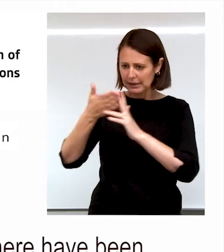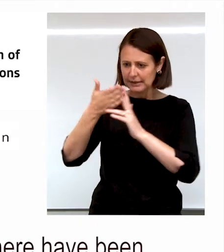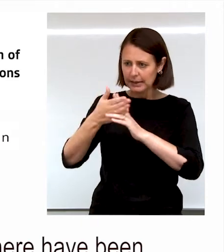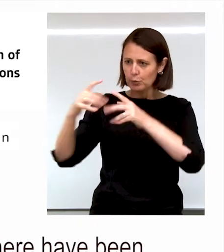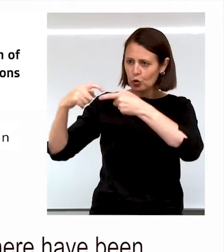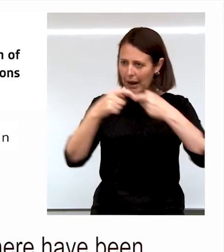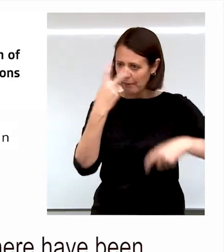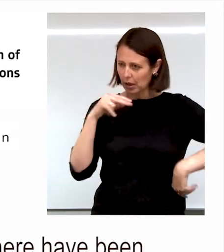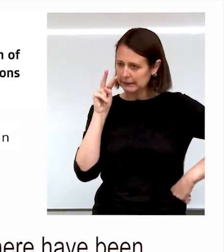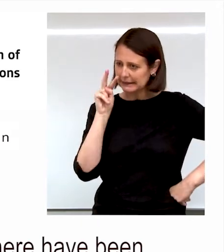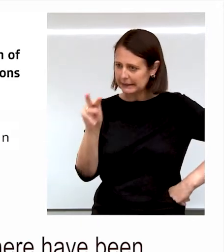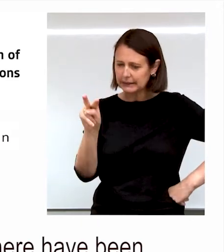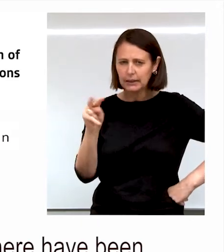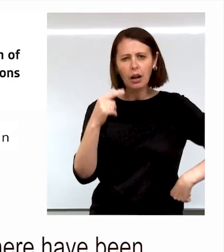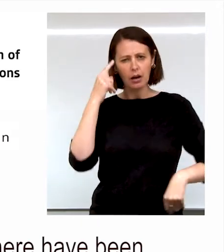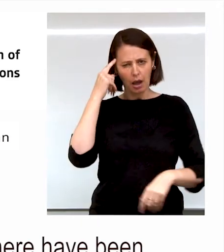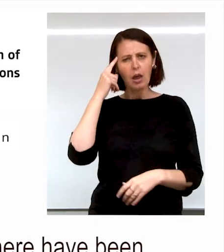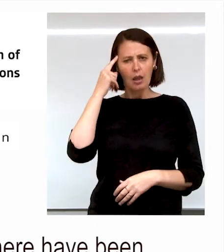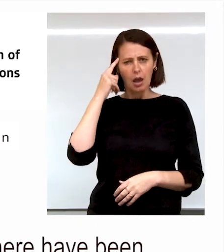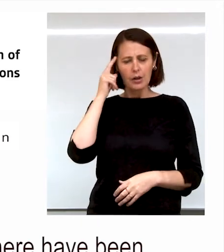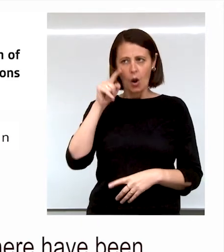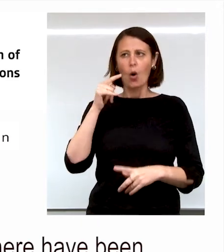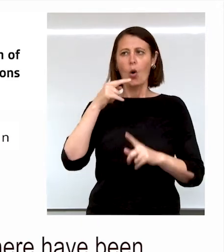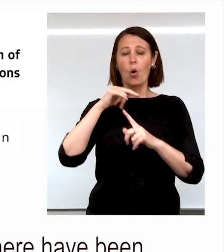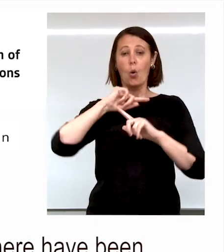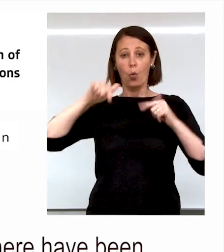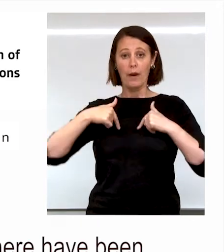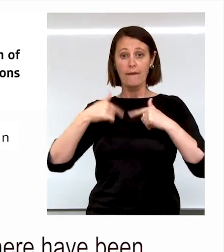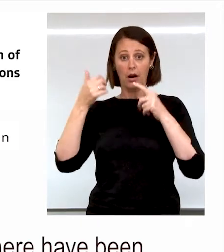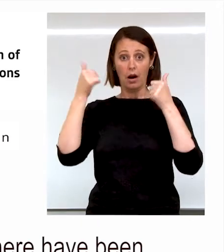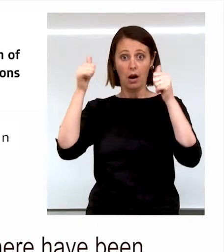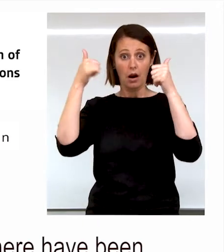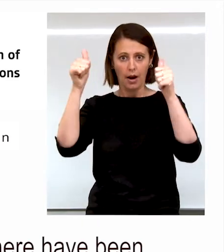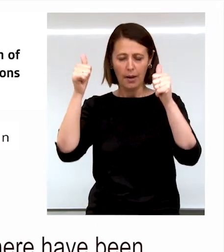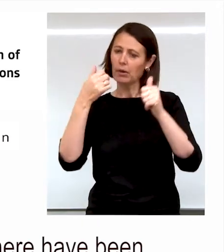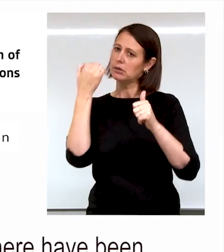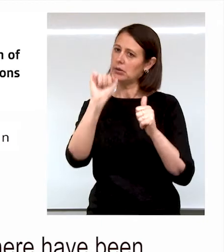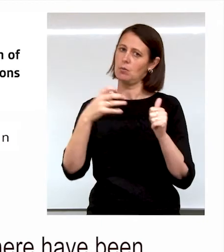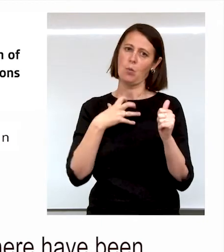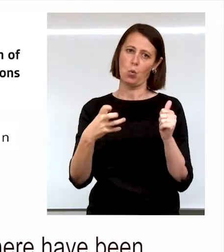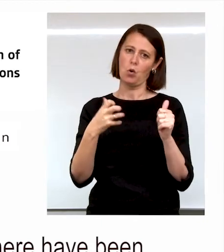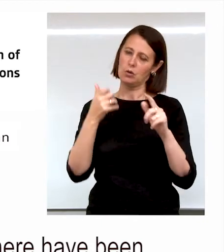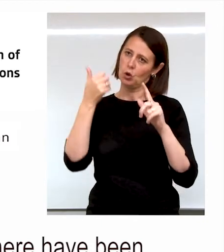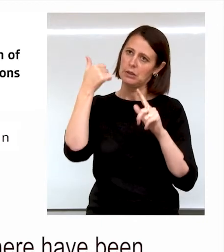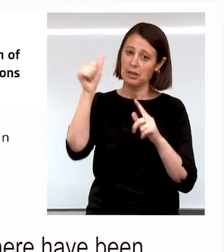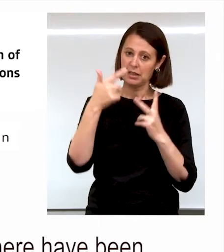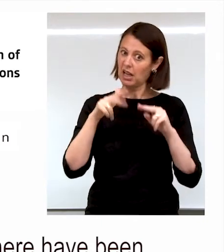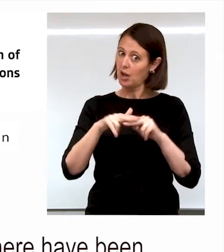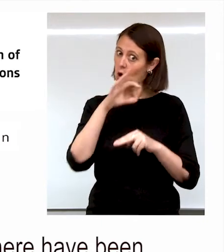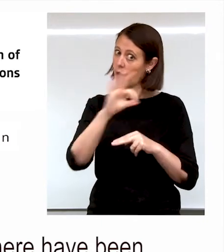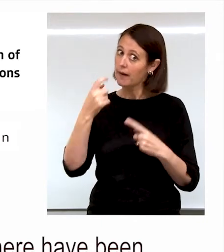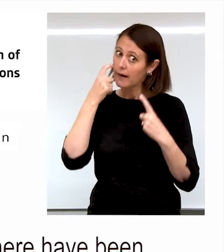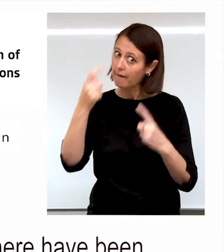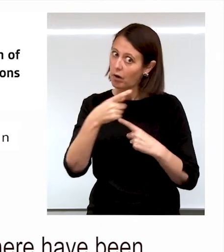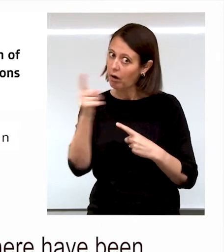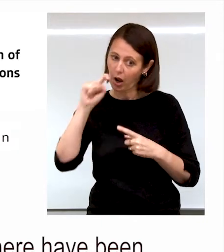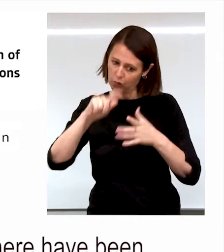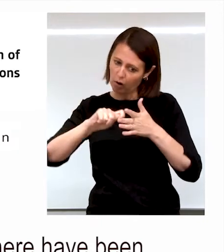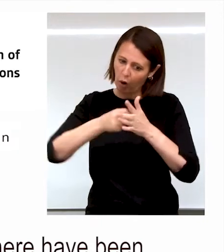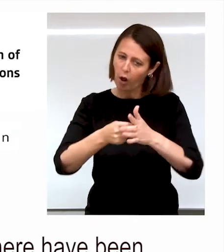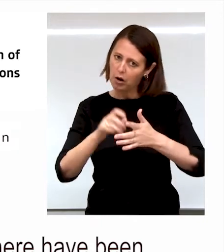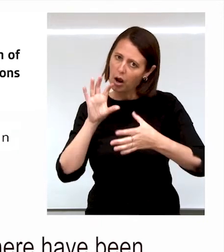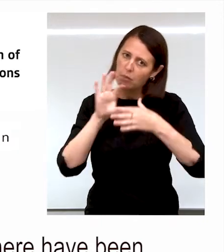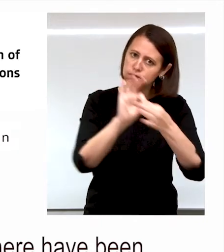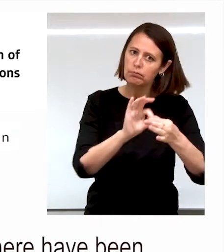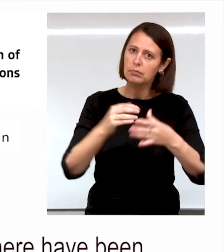tram I think well we've made some progress but there is still a long way to go. And if they're not bloody careful I'll be locking myself onto